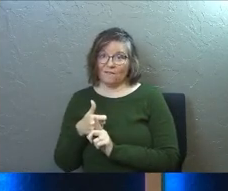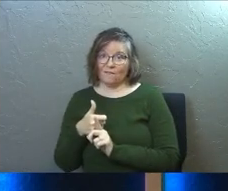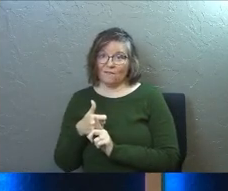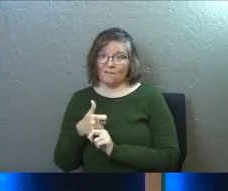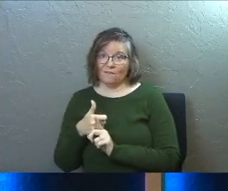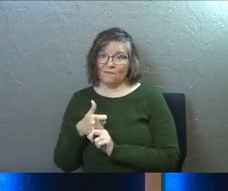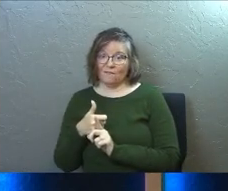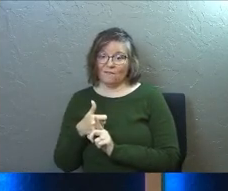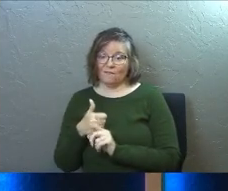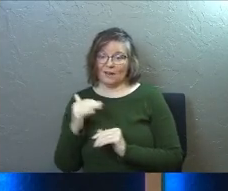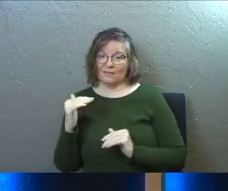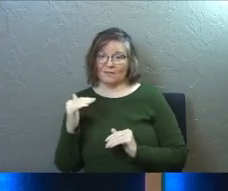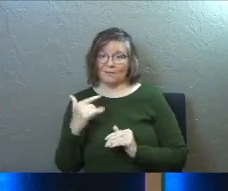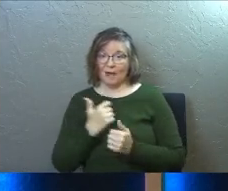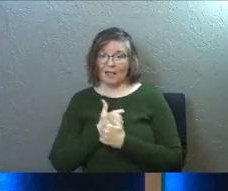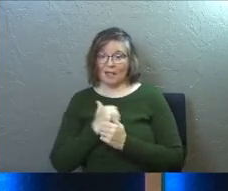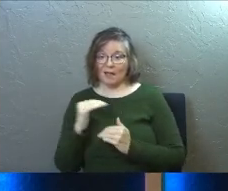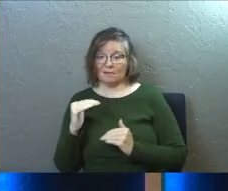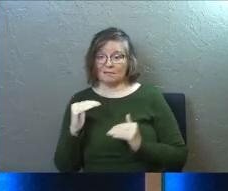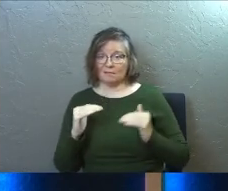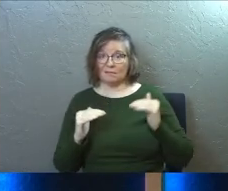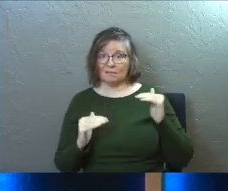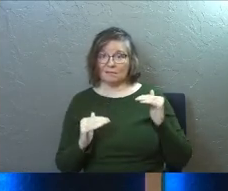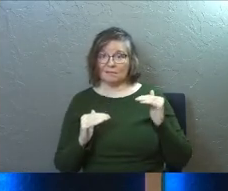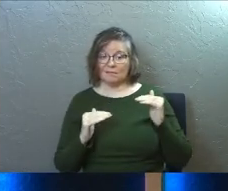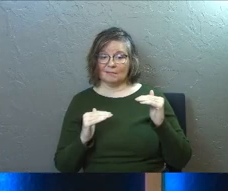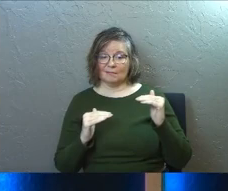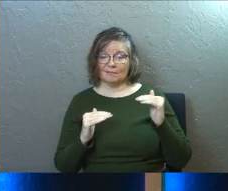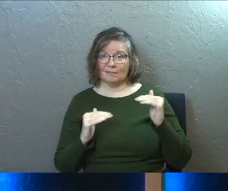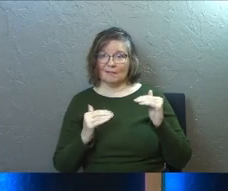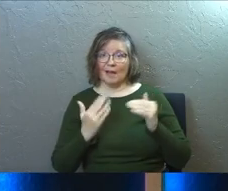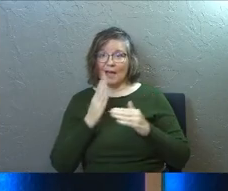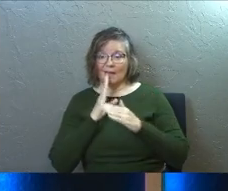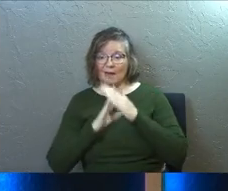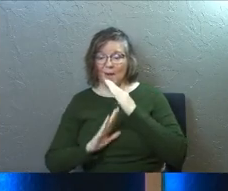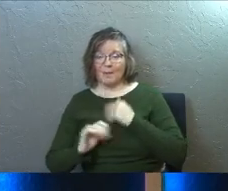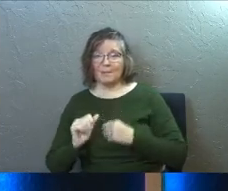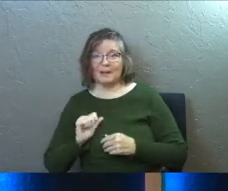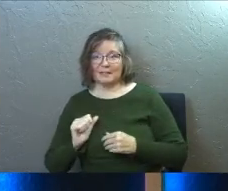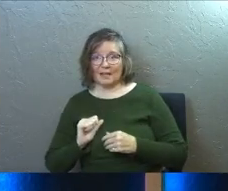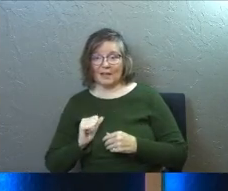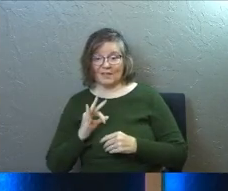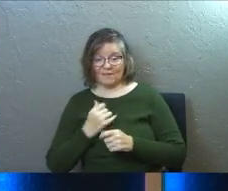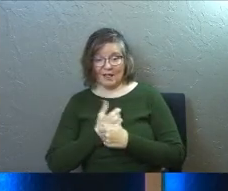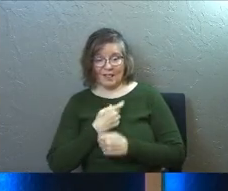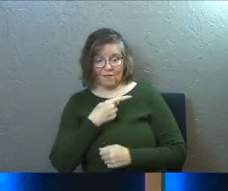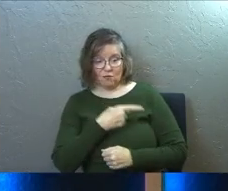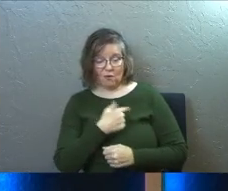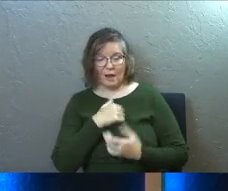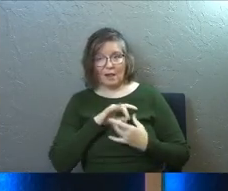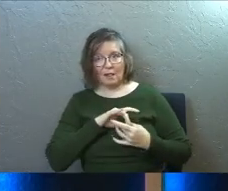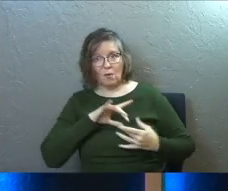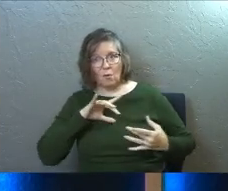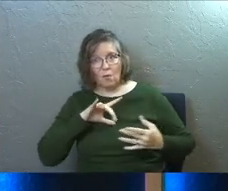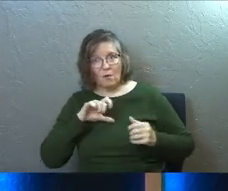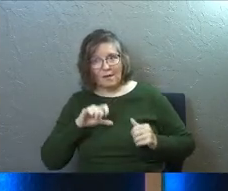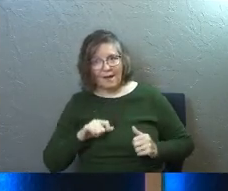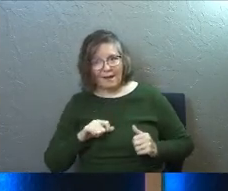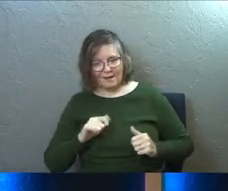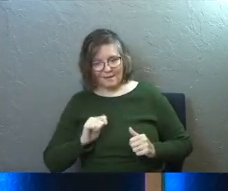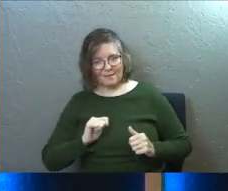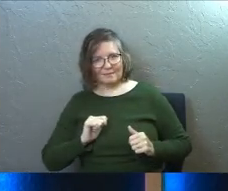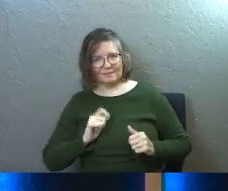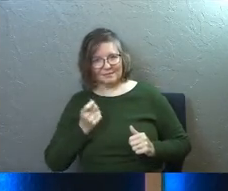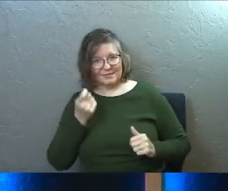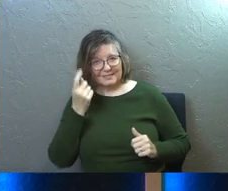Because if I could love her, I could humble myself. If I could love her, I could let go of it. Do you see?